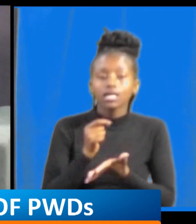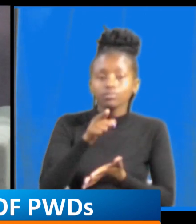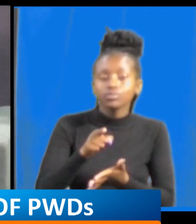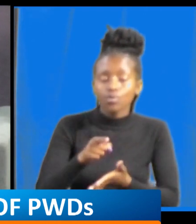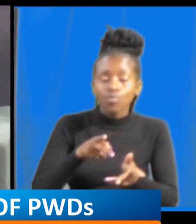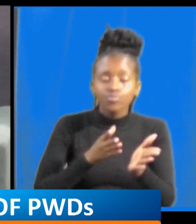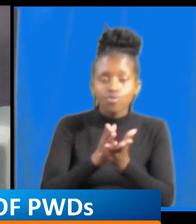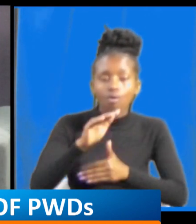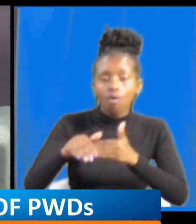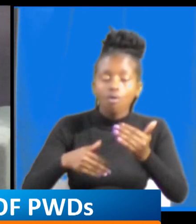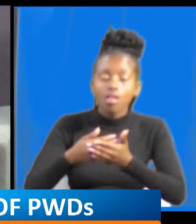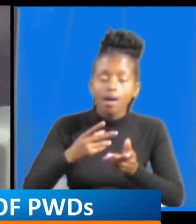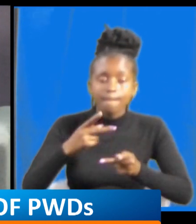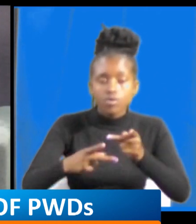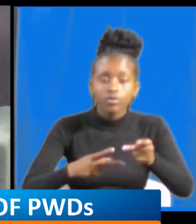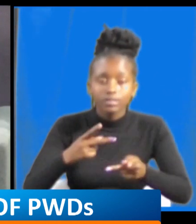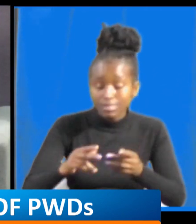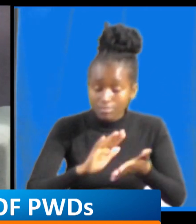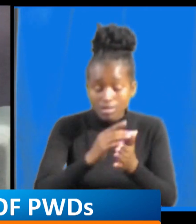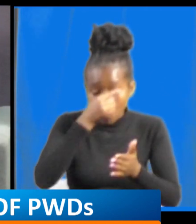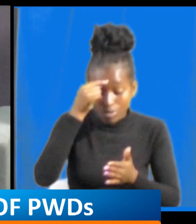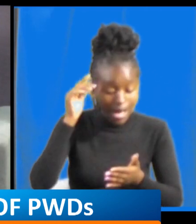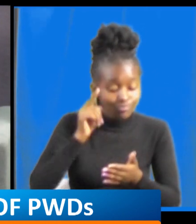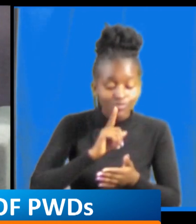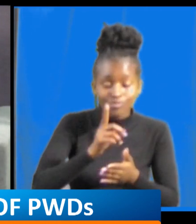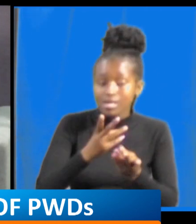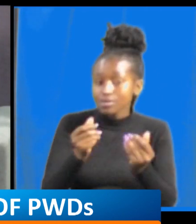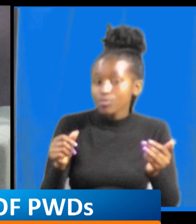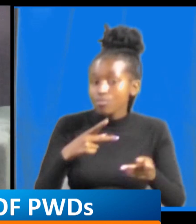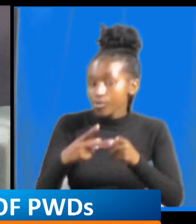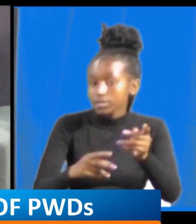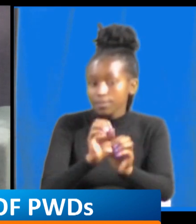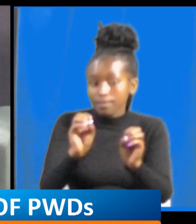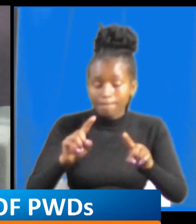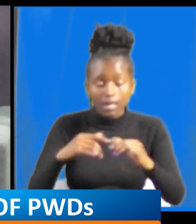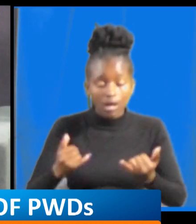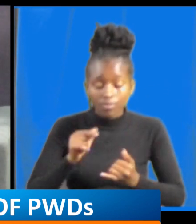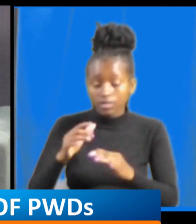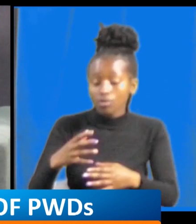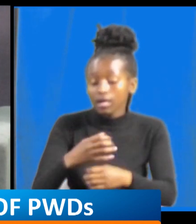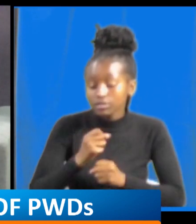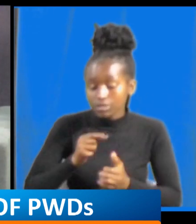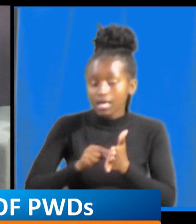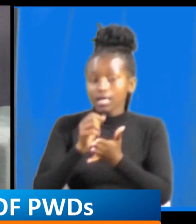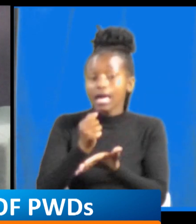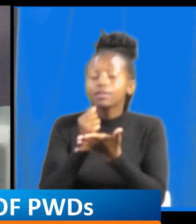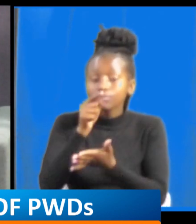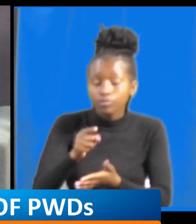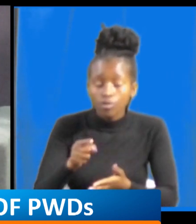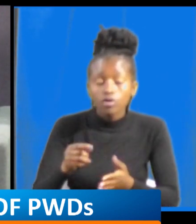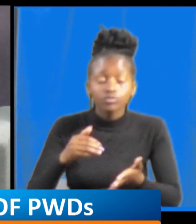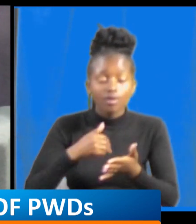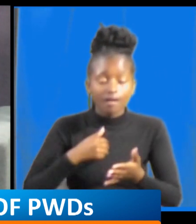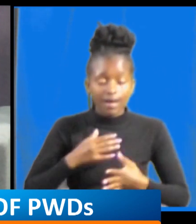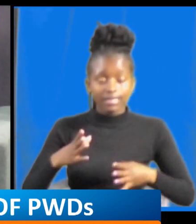it's not an easy process it's not a walk in the park but they will guide you through accept the acceptance process on how